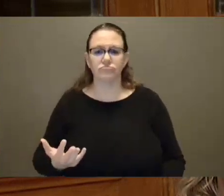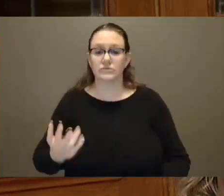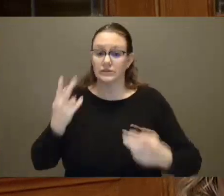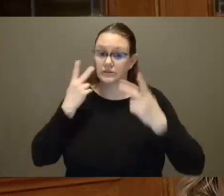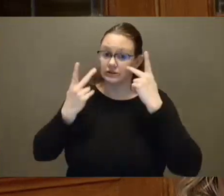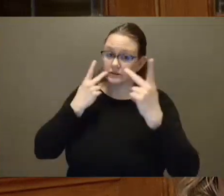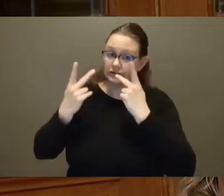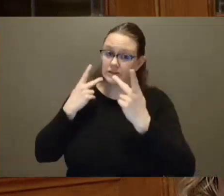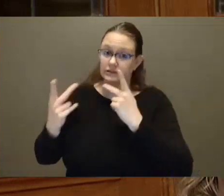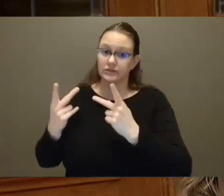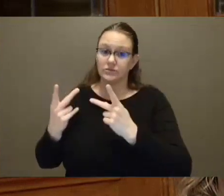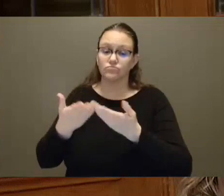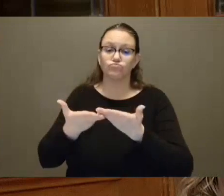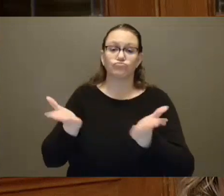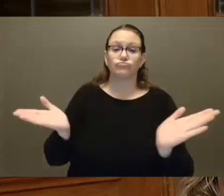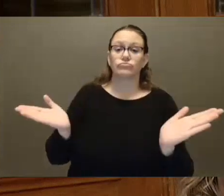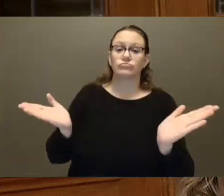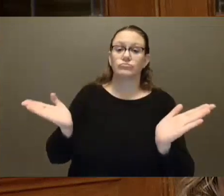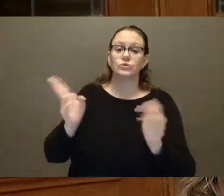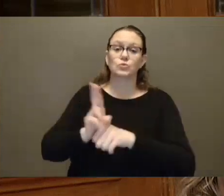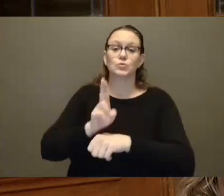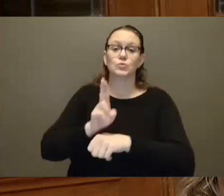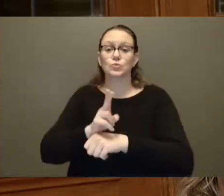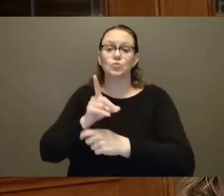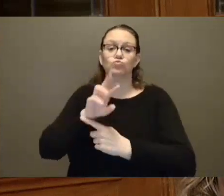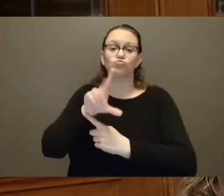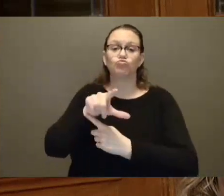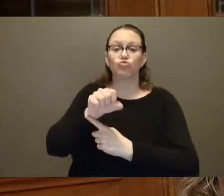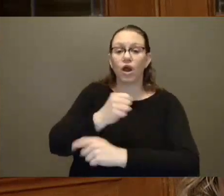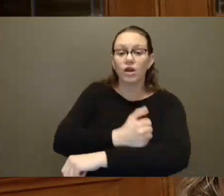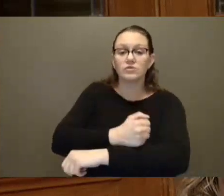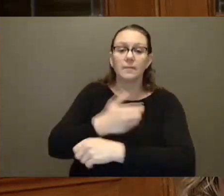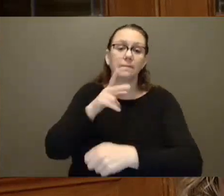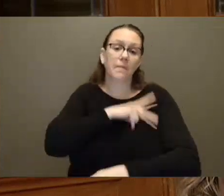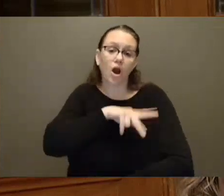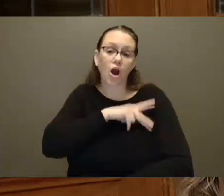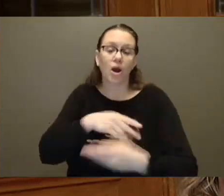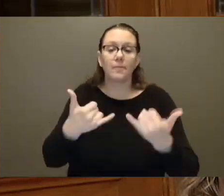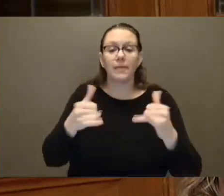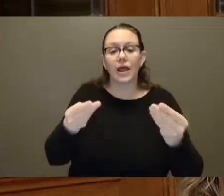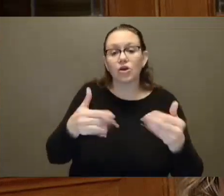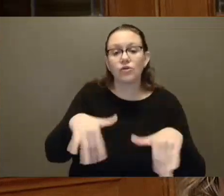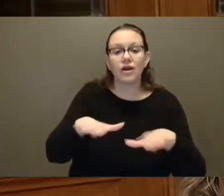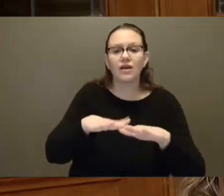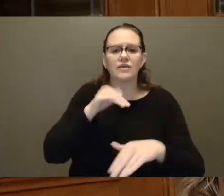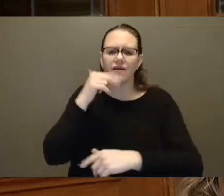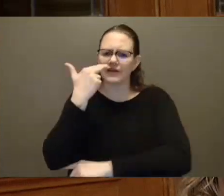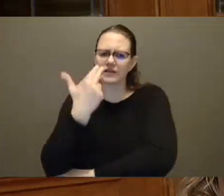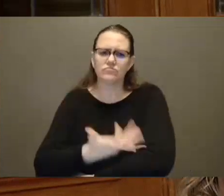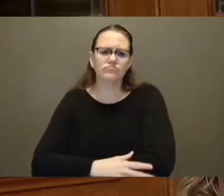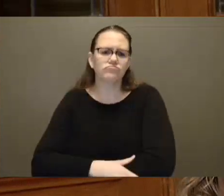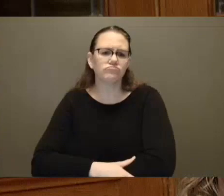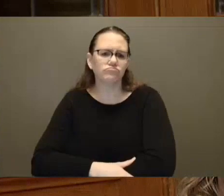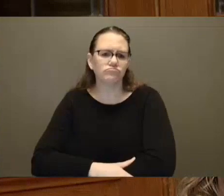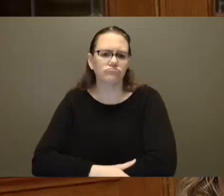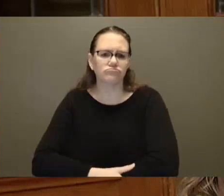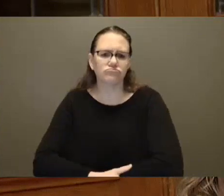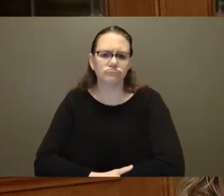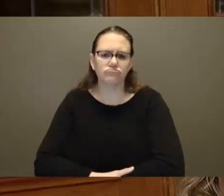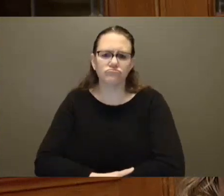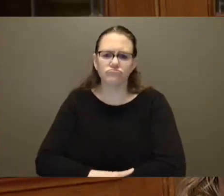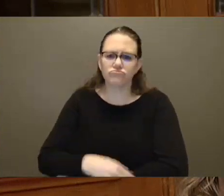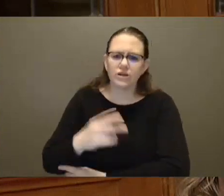B.C. teens like Camilla Sword and Port Coquitlam overdosing on NDP safe supply is not